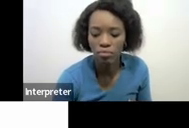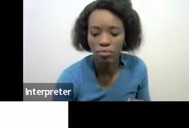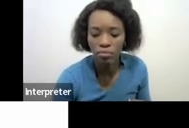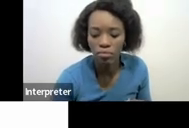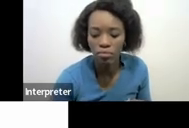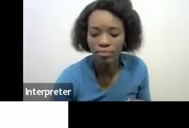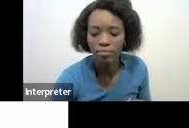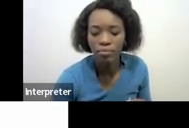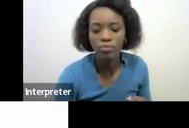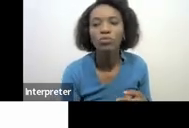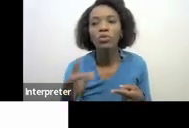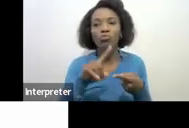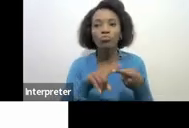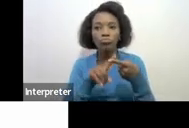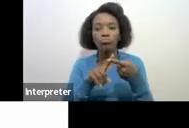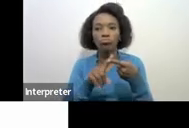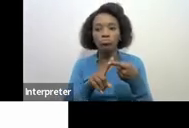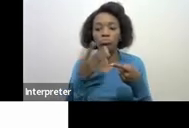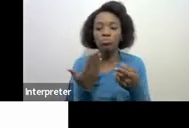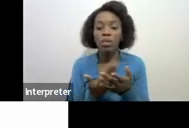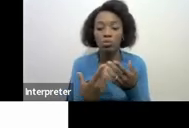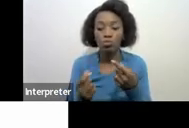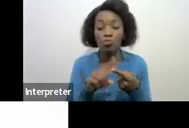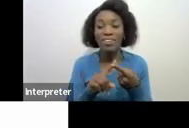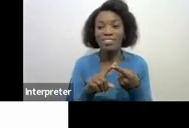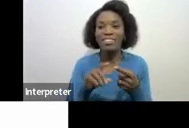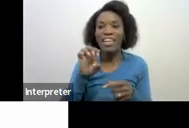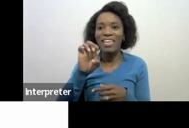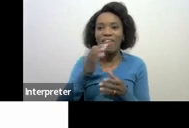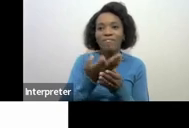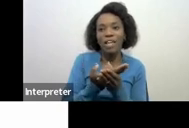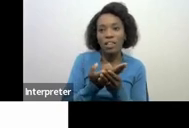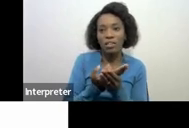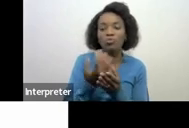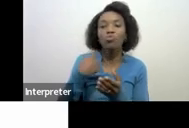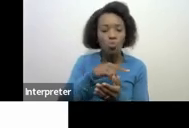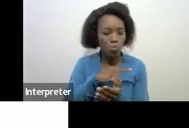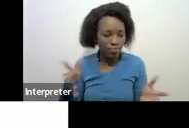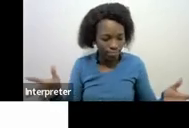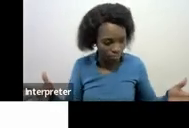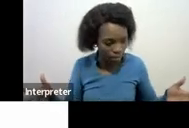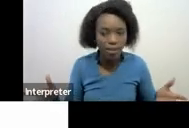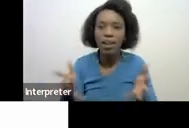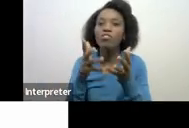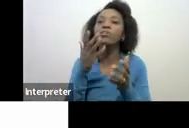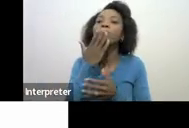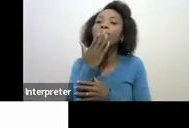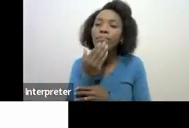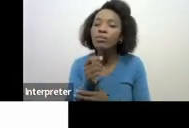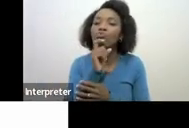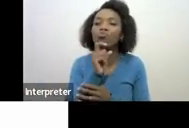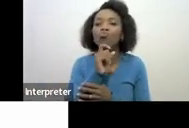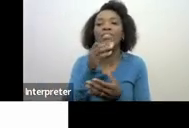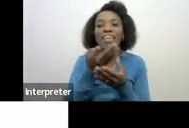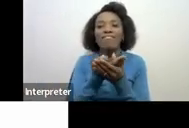path that one can follow is through e-filing and we recommend and we encourage you to make use of the e-filing when you are